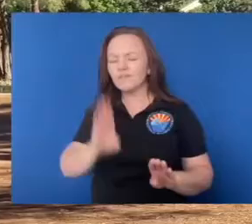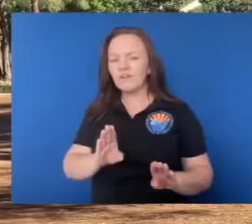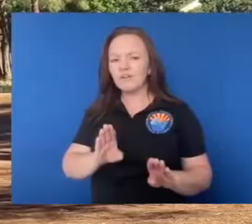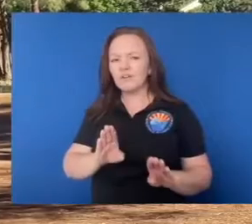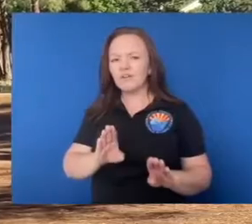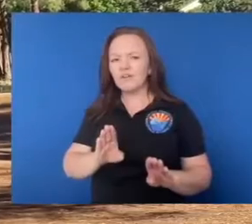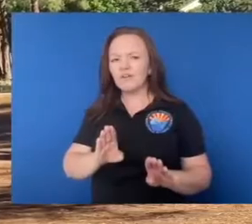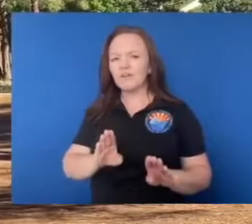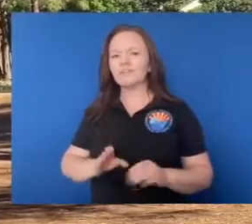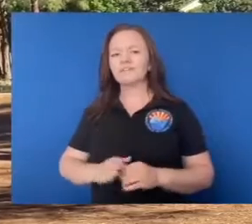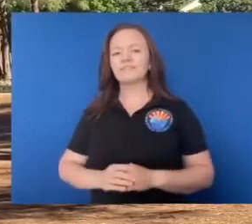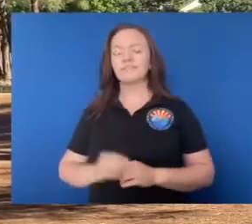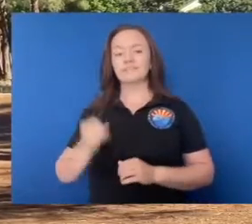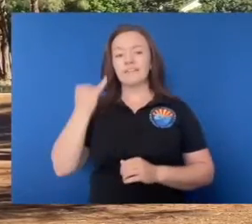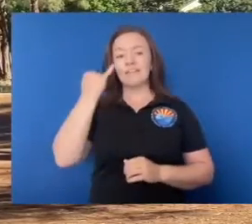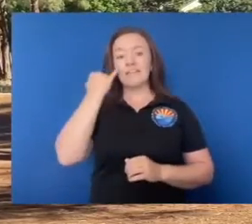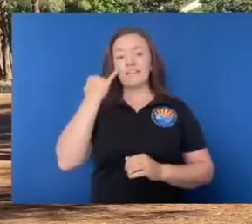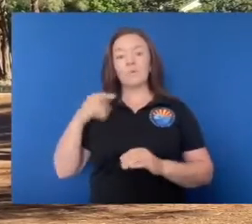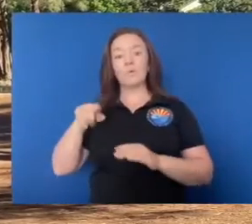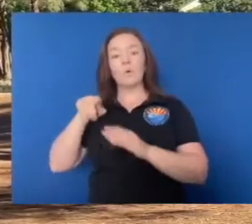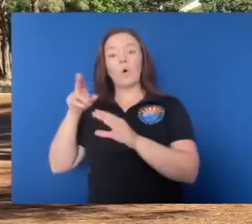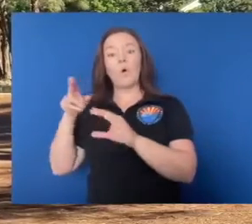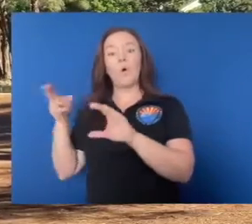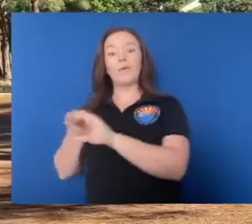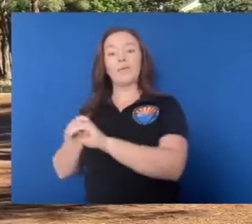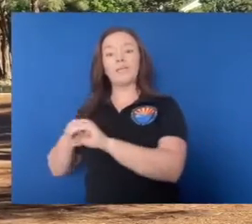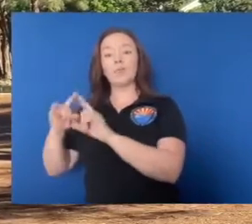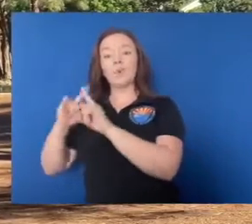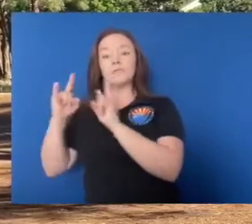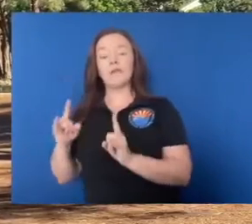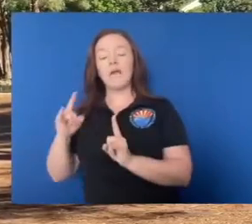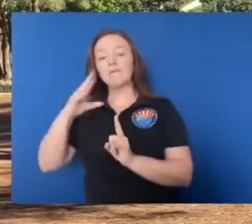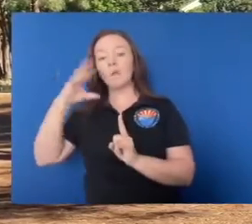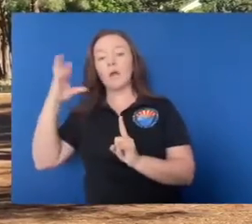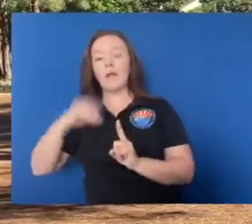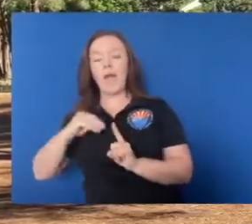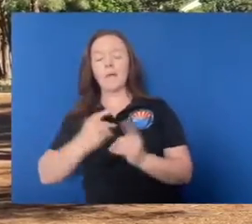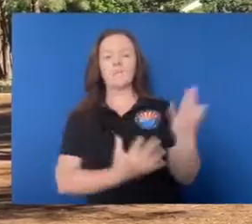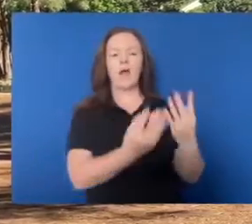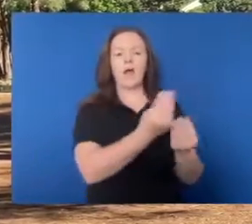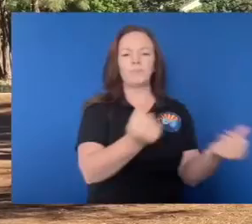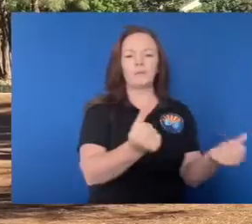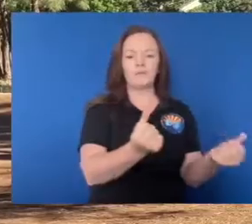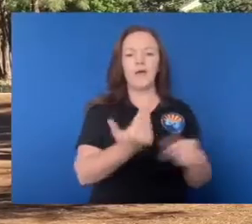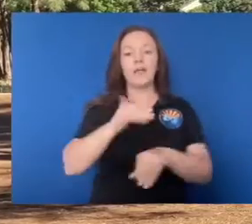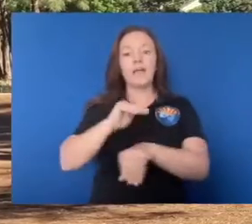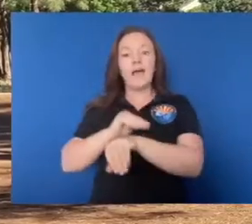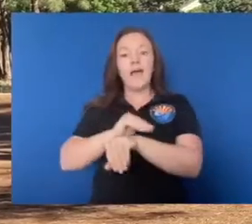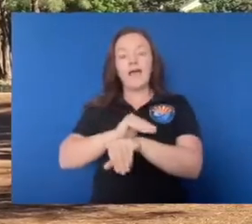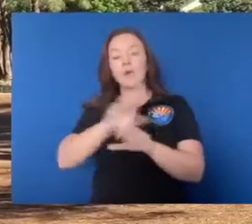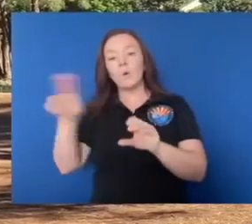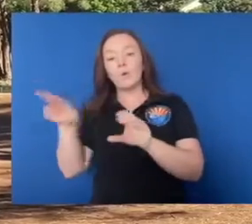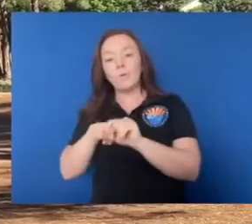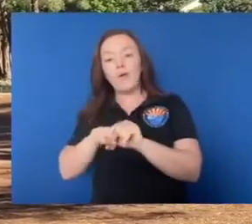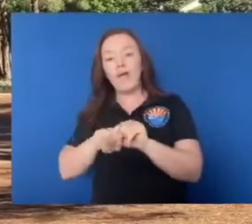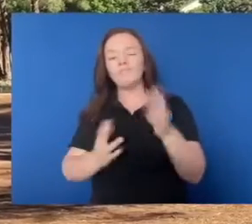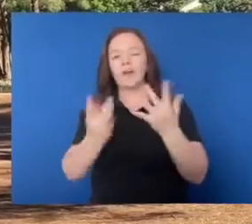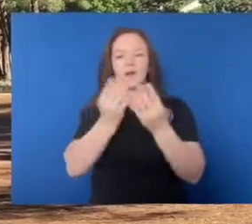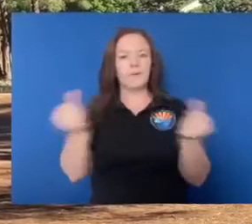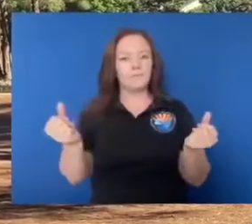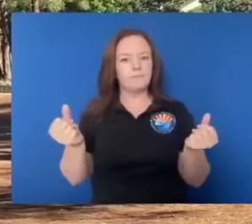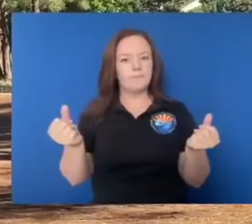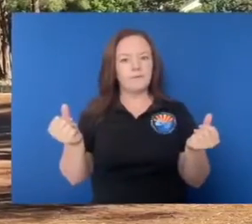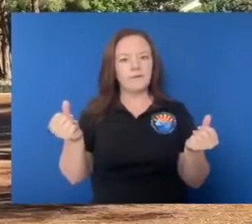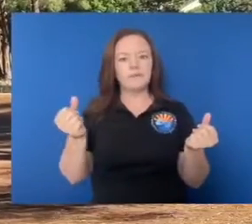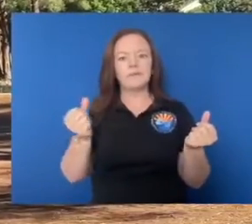If you're in camp and you go take a nap, the fire's got to be out. Fire's got to go out. at night, the fire's got to be out. Go for a joyride on your